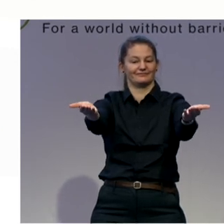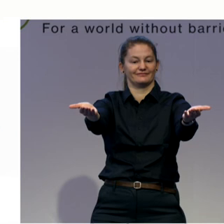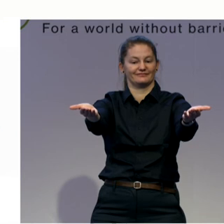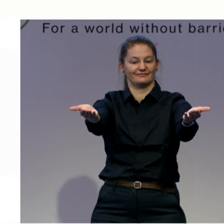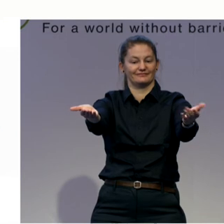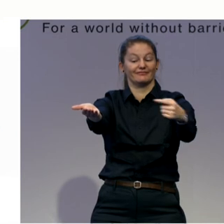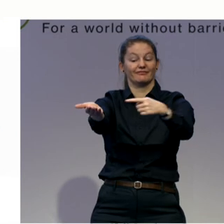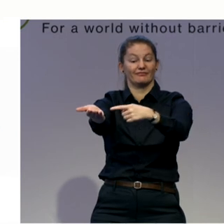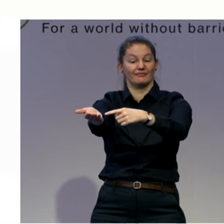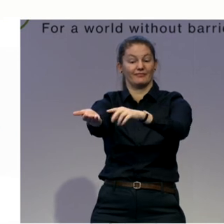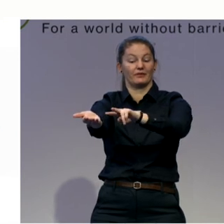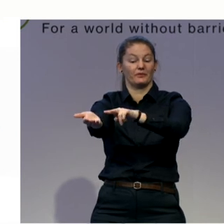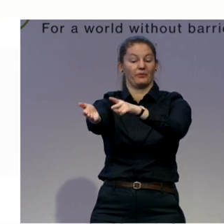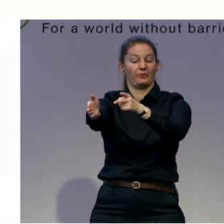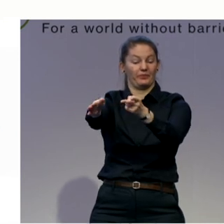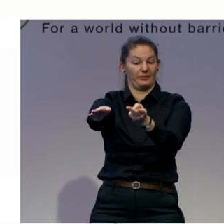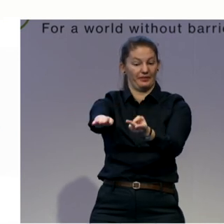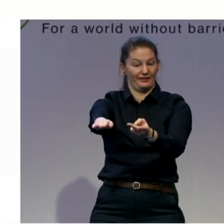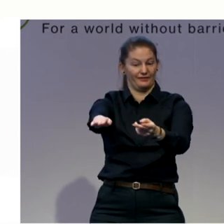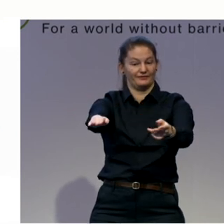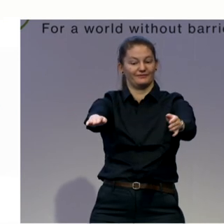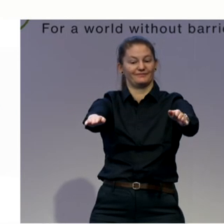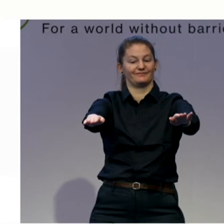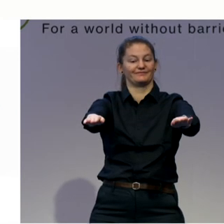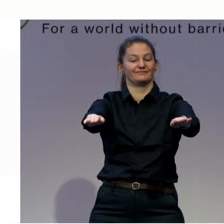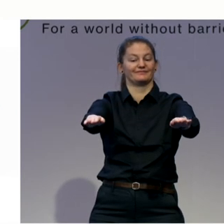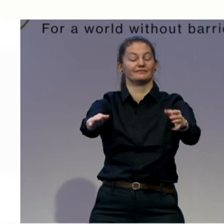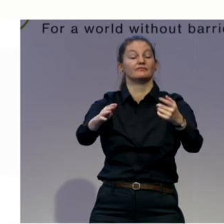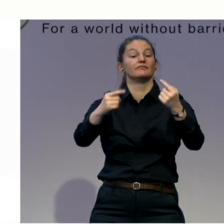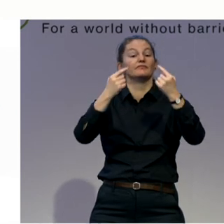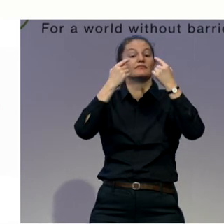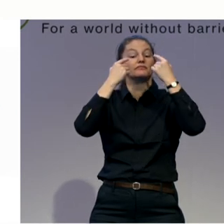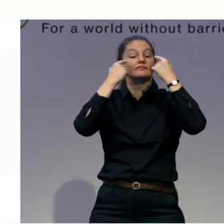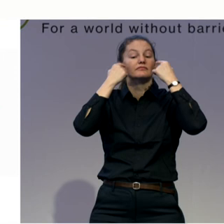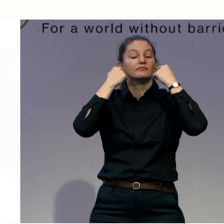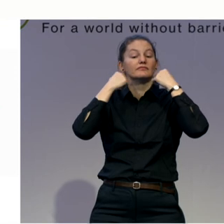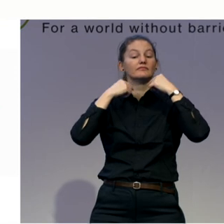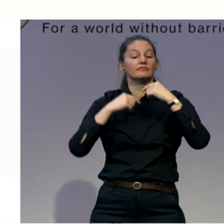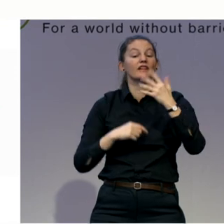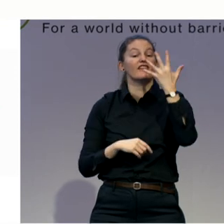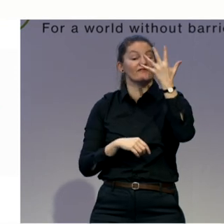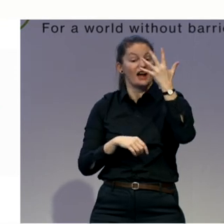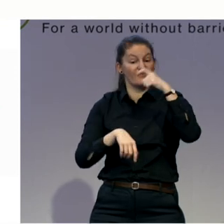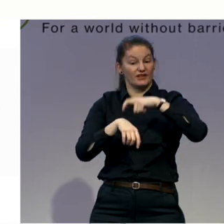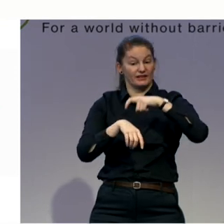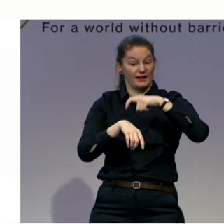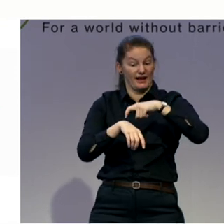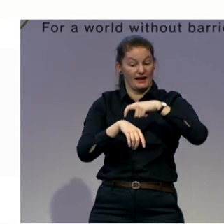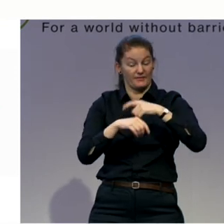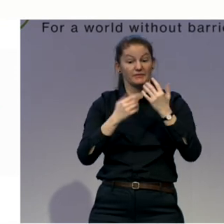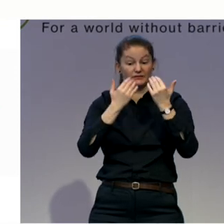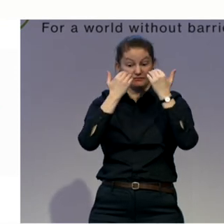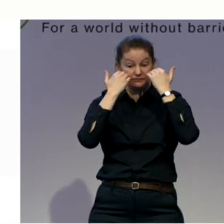So the challenge would be. As you inhale your pulse five times. As you exhale your